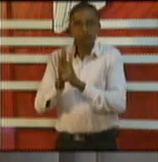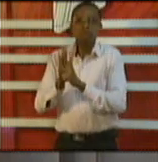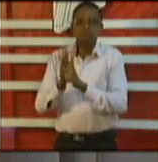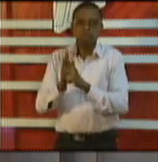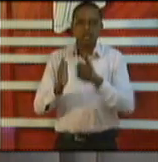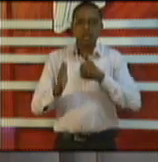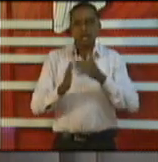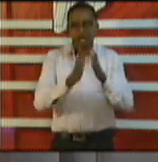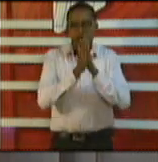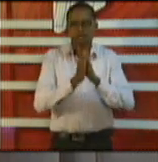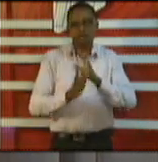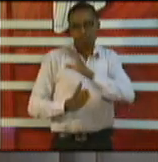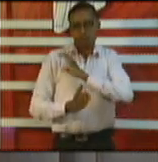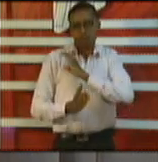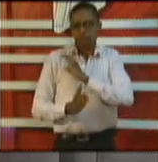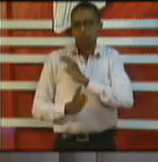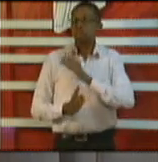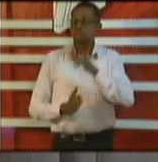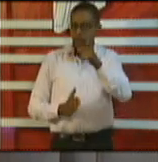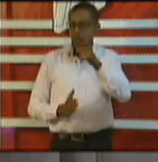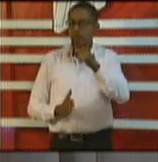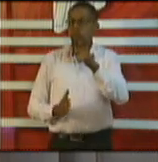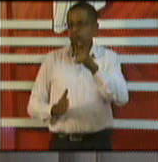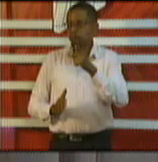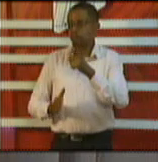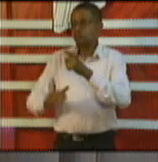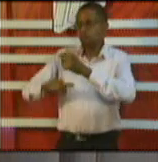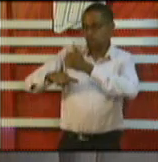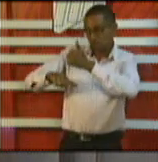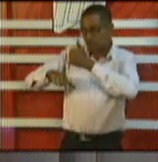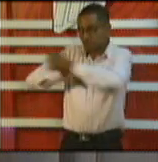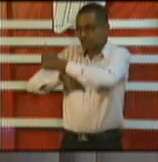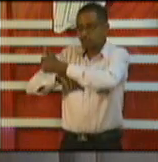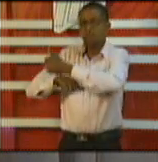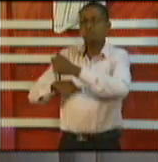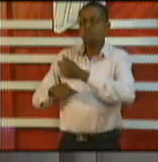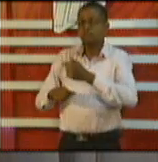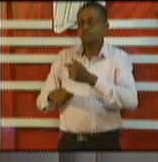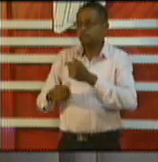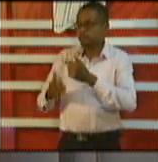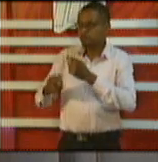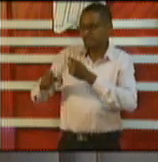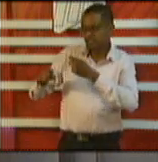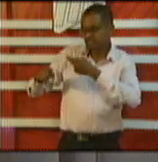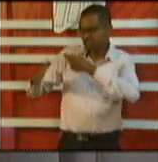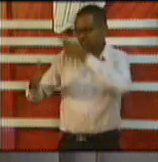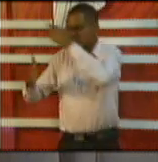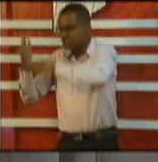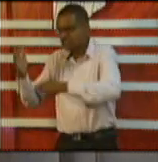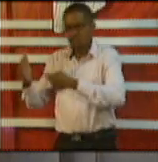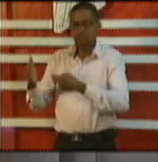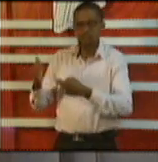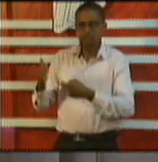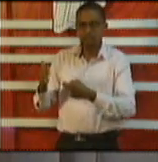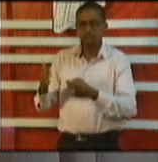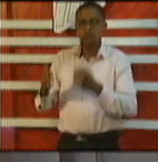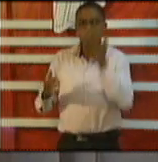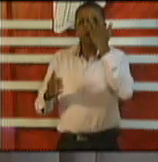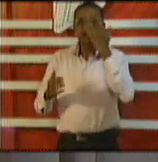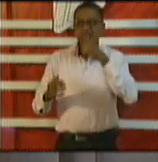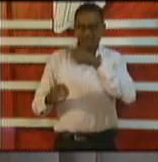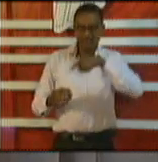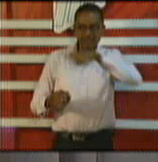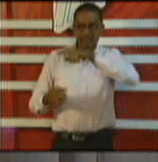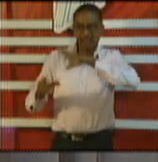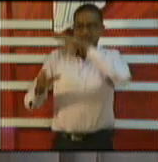Trinidad and Tobago we are looking at charging them criminally with human trafficking aiding and abetting in human trafficking and these